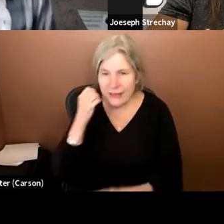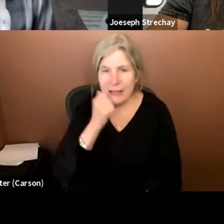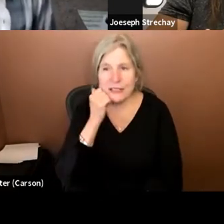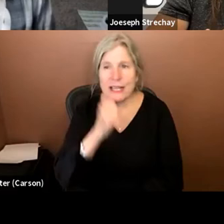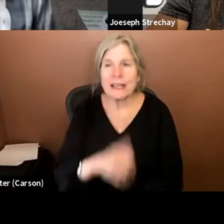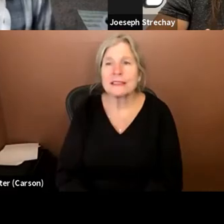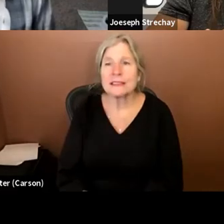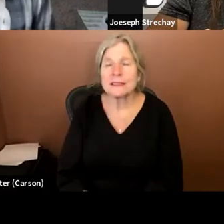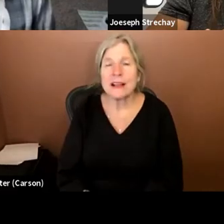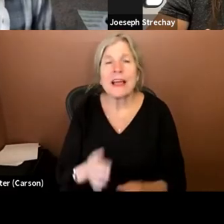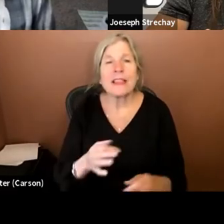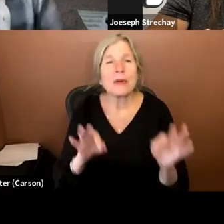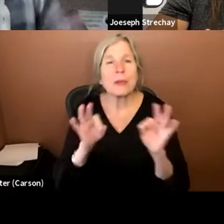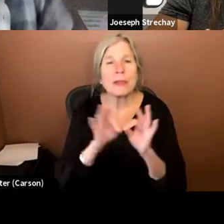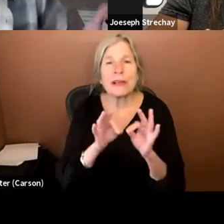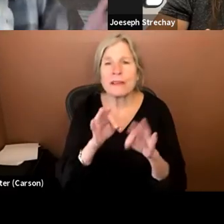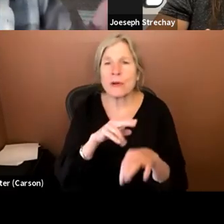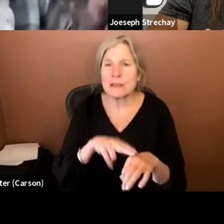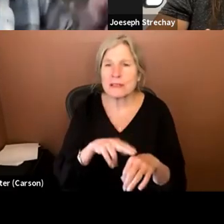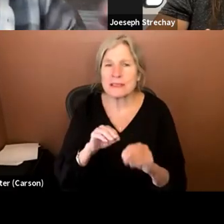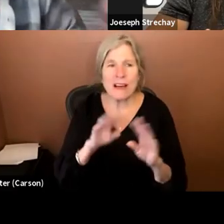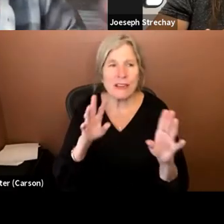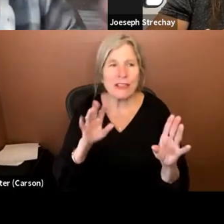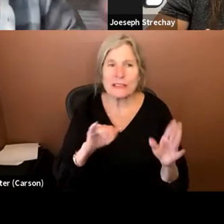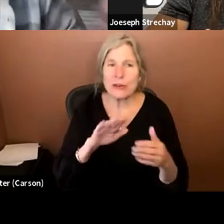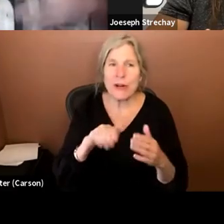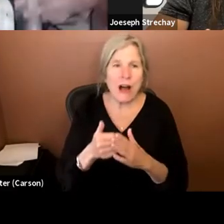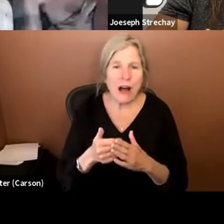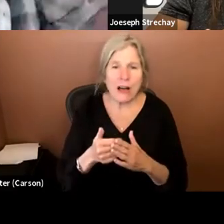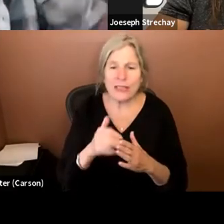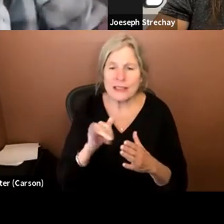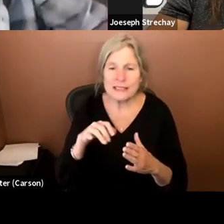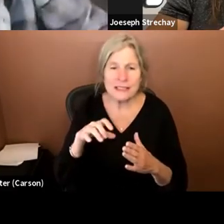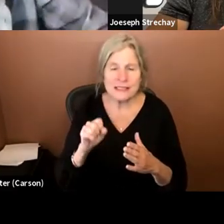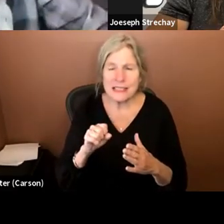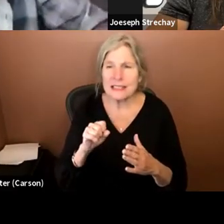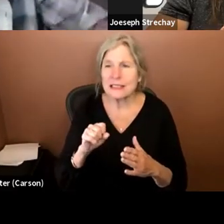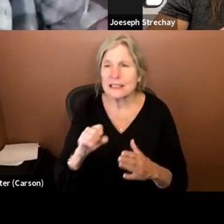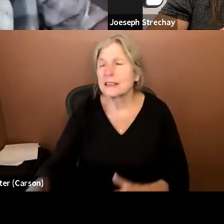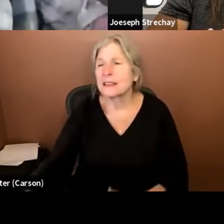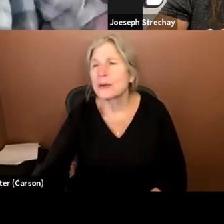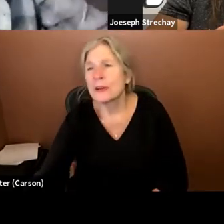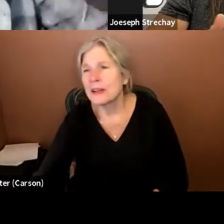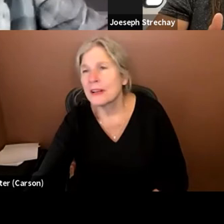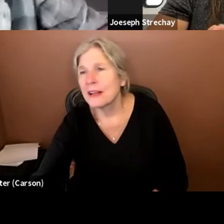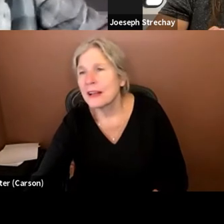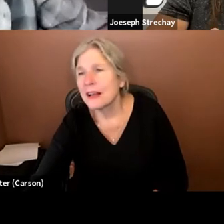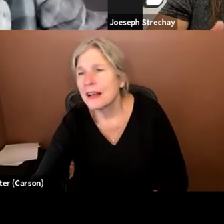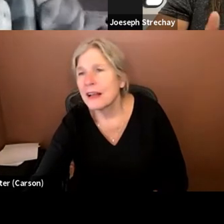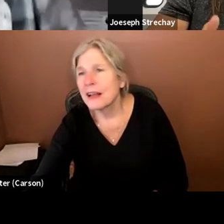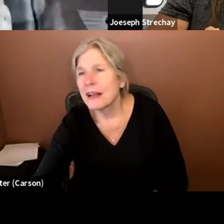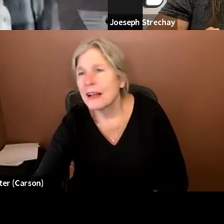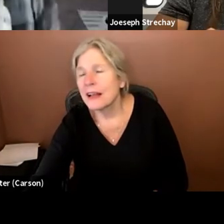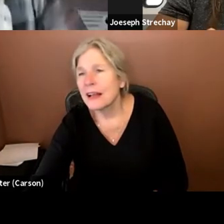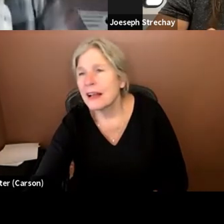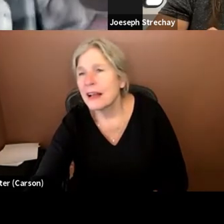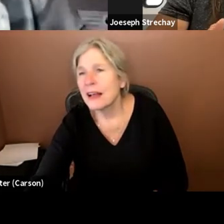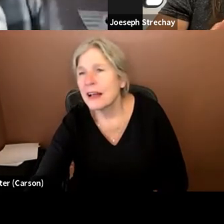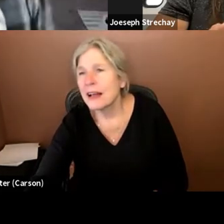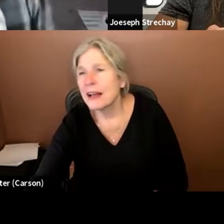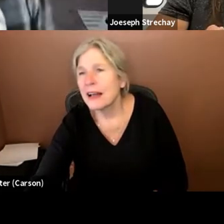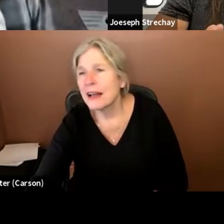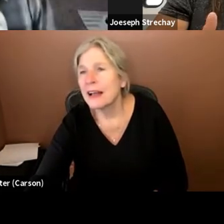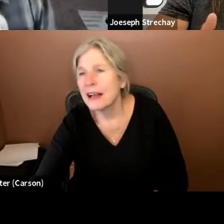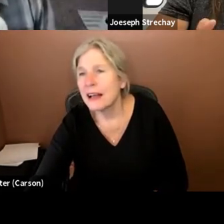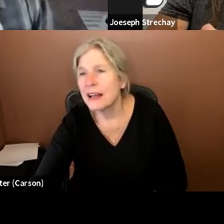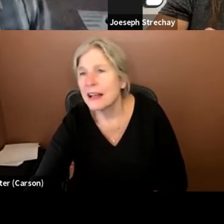And the important thing, of course, and this is obvious, is that these are all, this is a, a sighted culture's representation of a blind person. That's, of course,